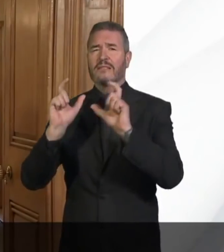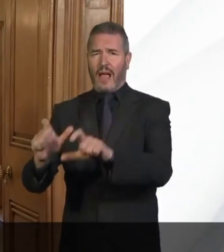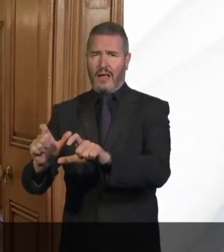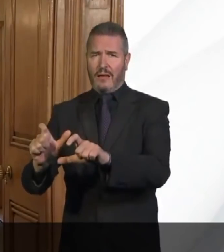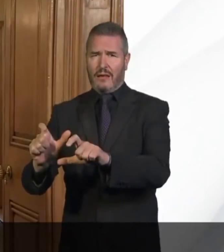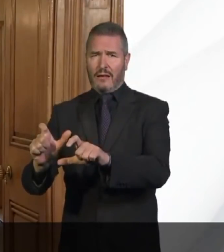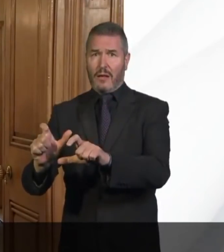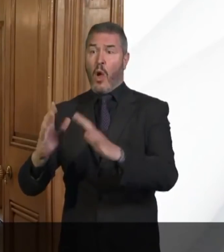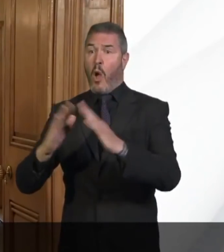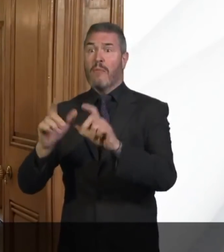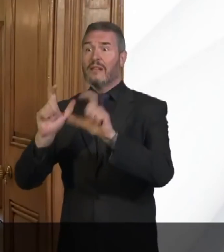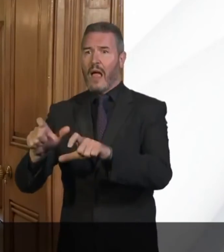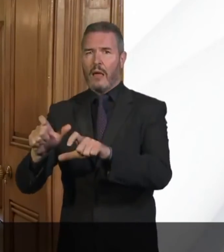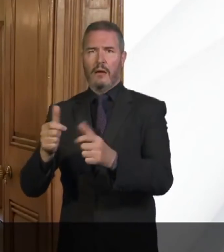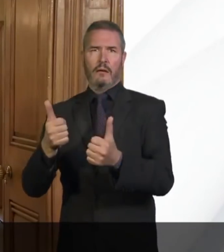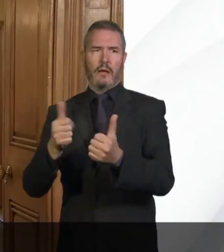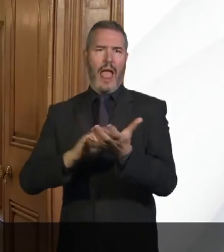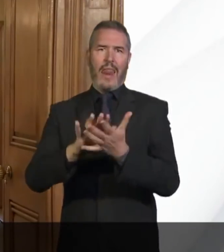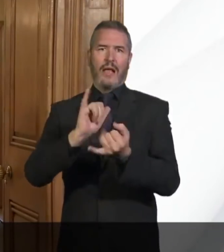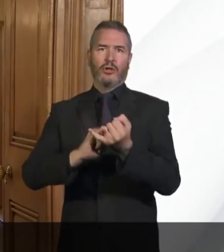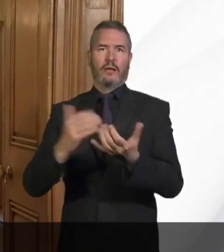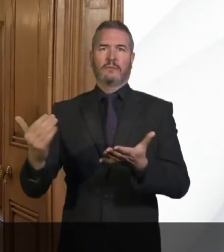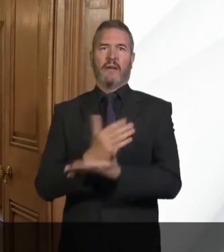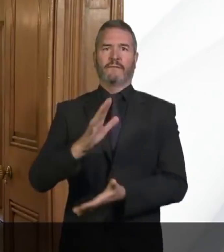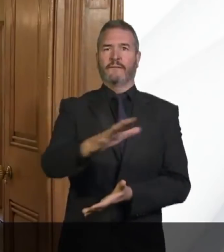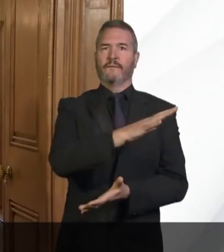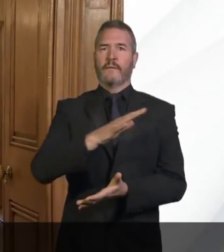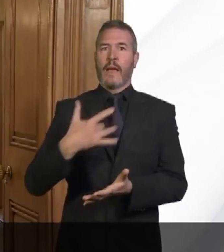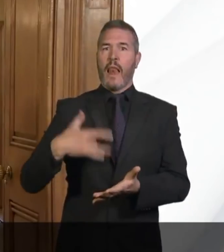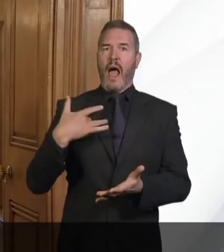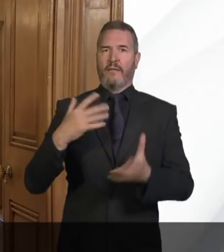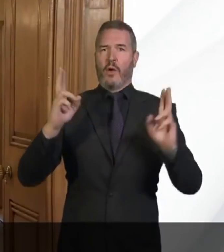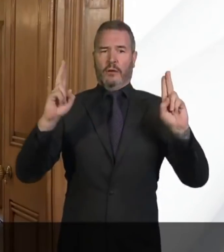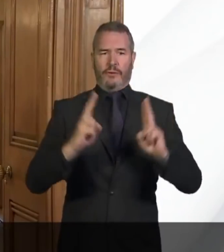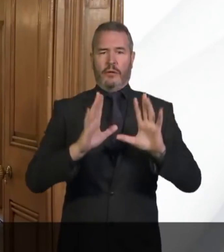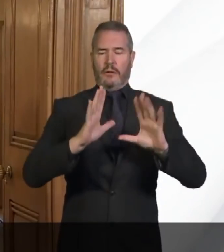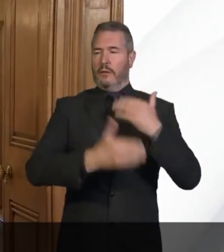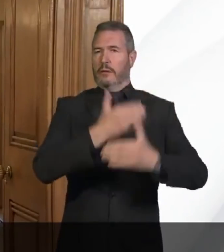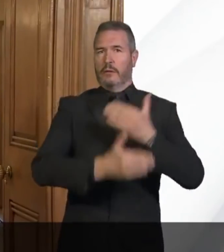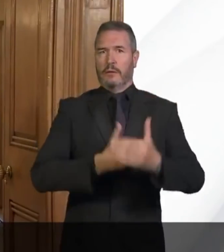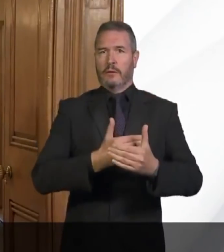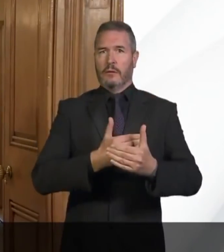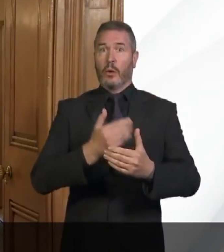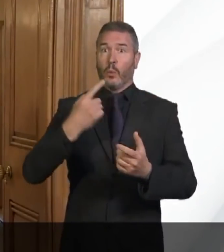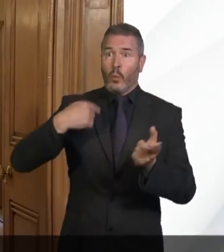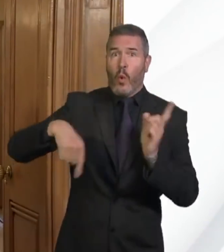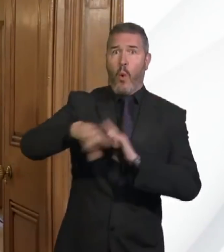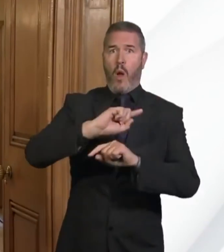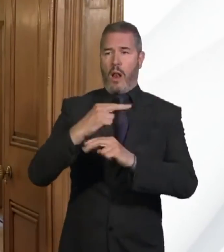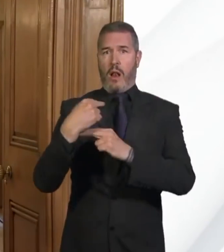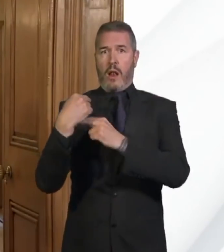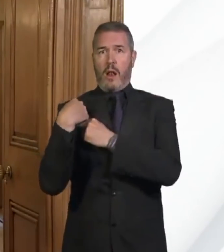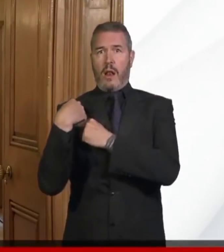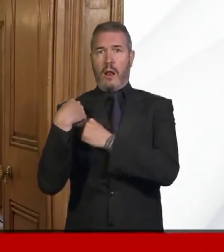and helping to save lives. We all have a duty to one another